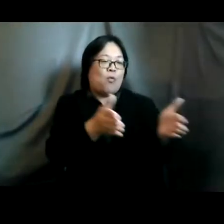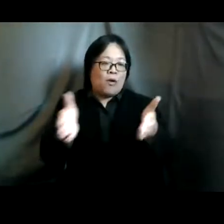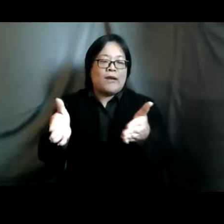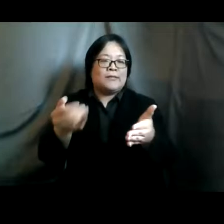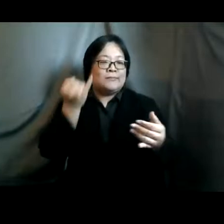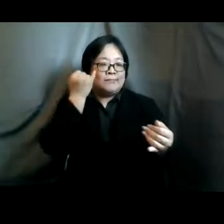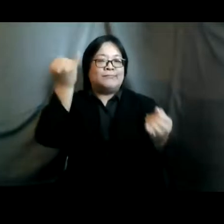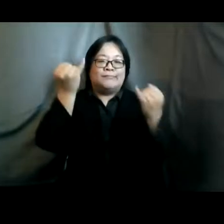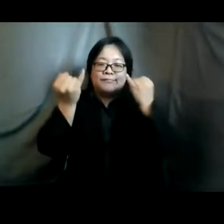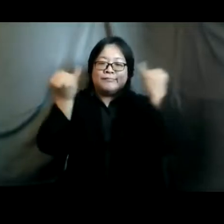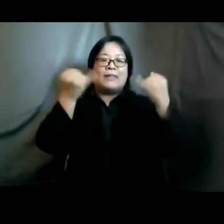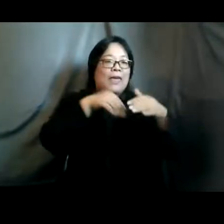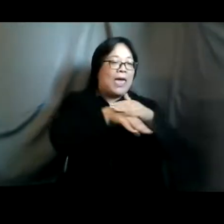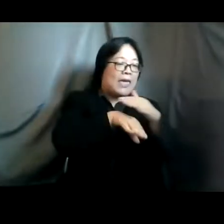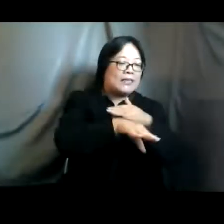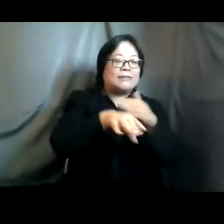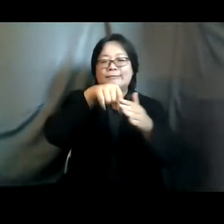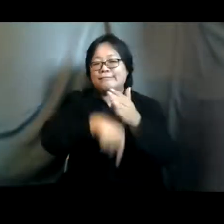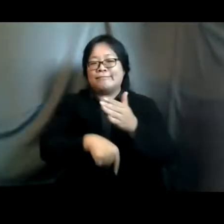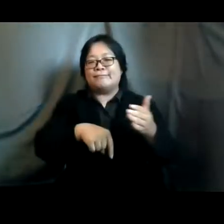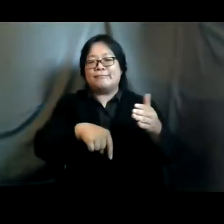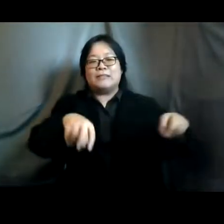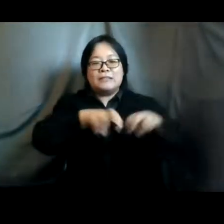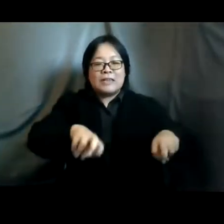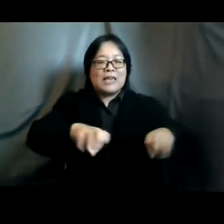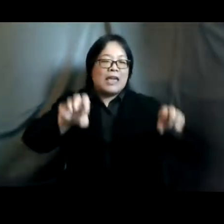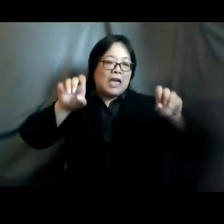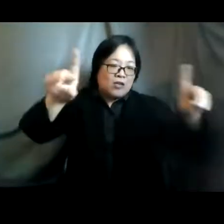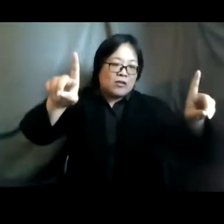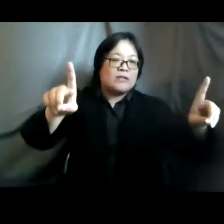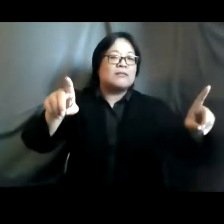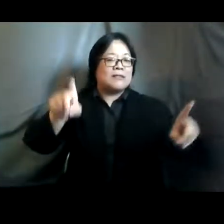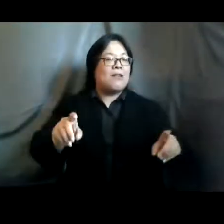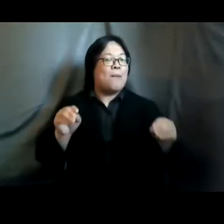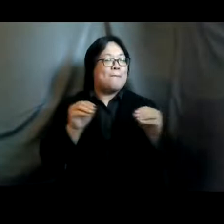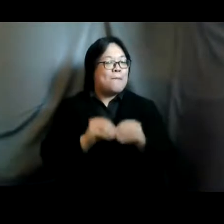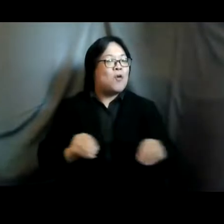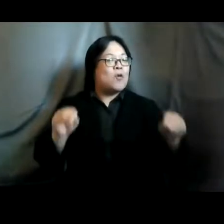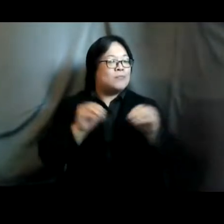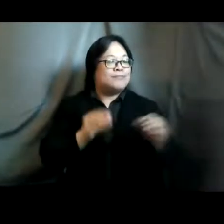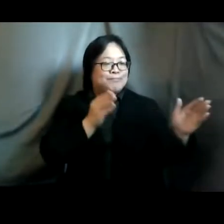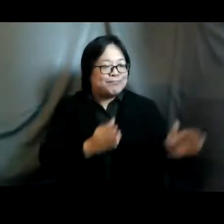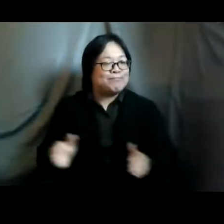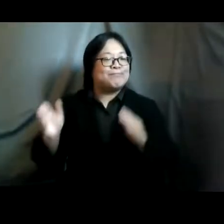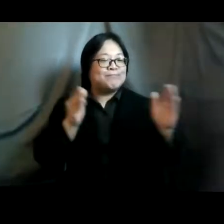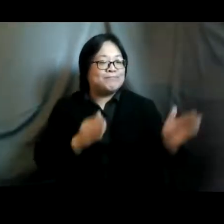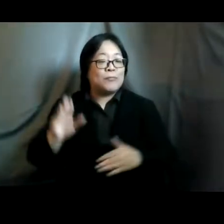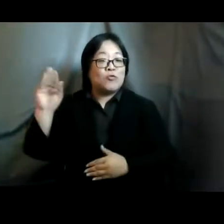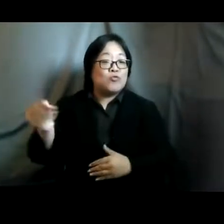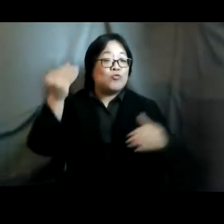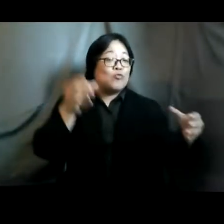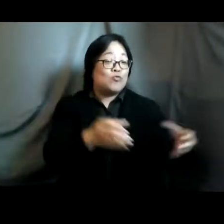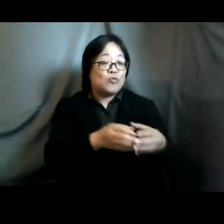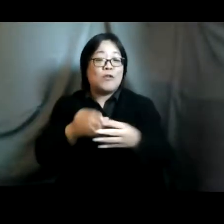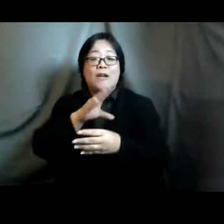make access of comprehensive sexuality education by conducting more and more trainings uh to the youth groups and advocating